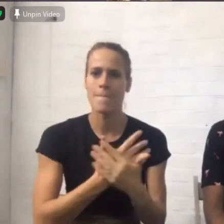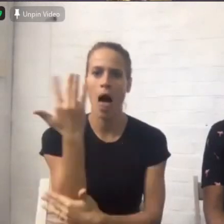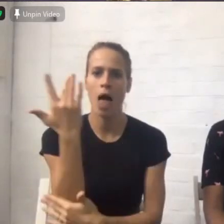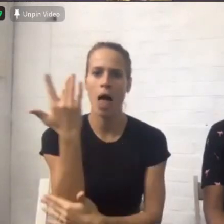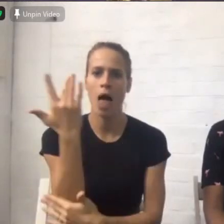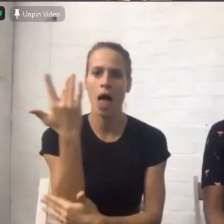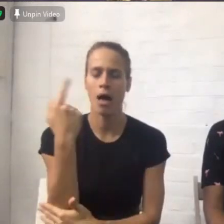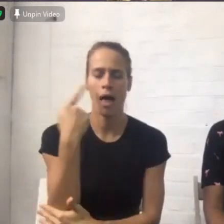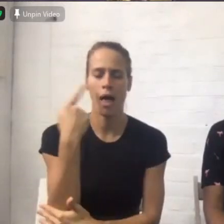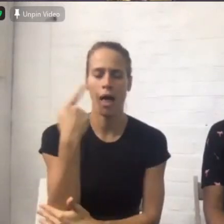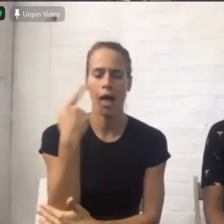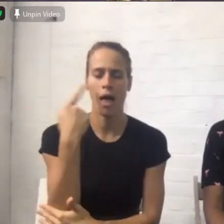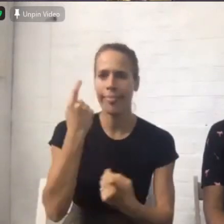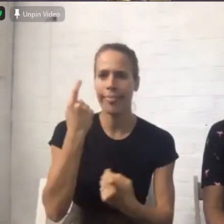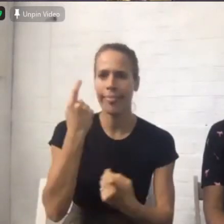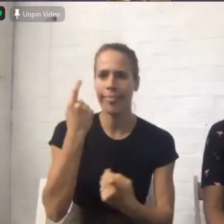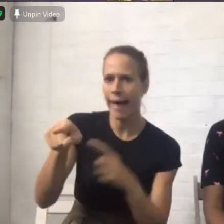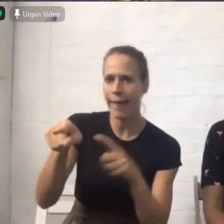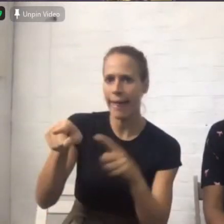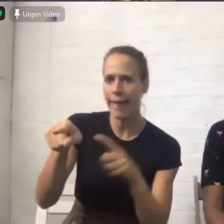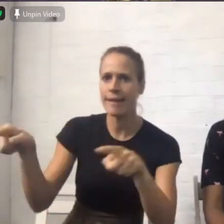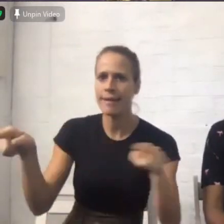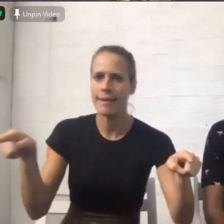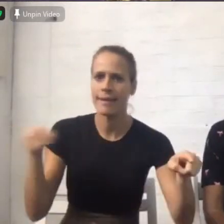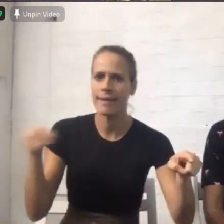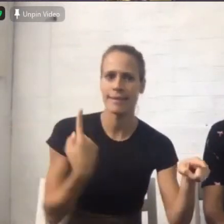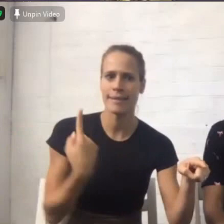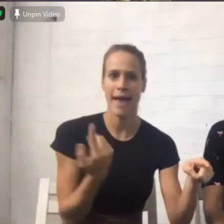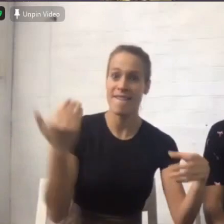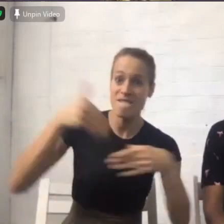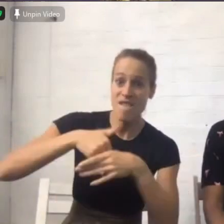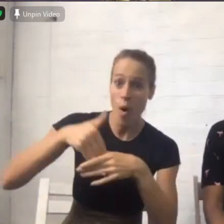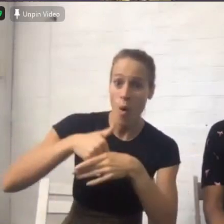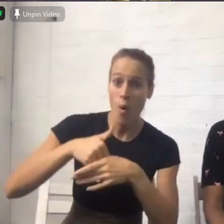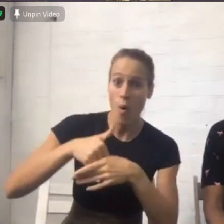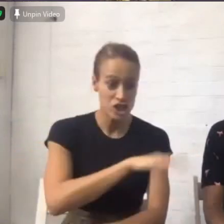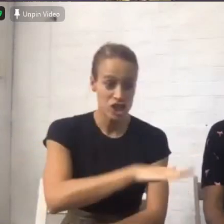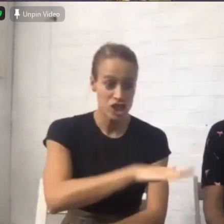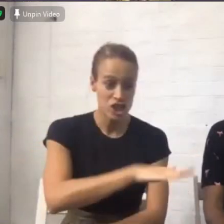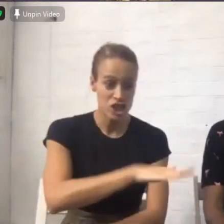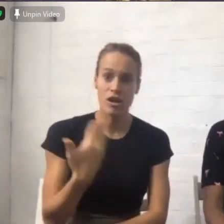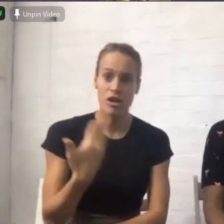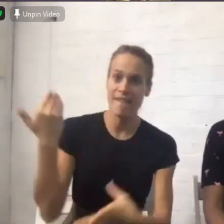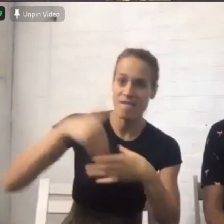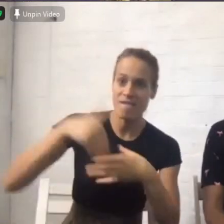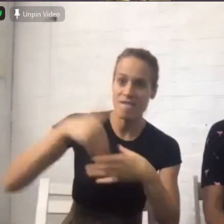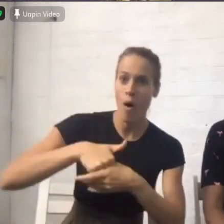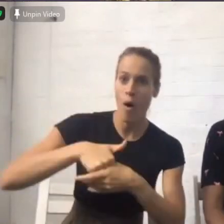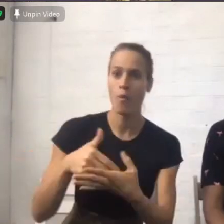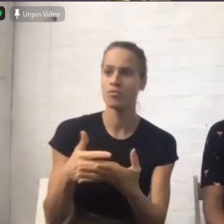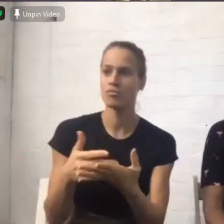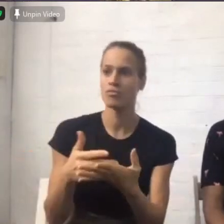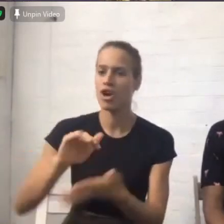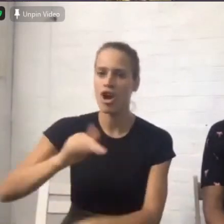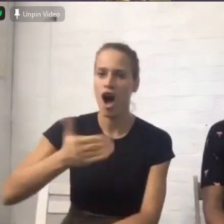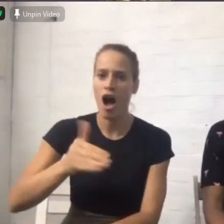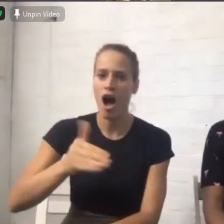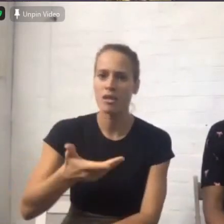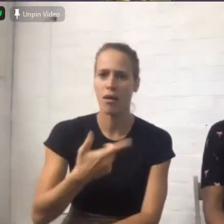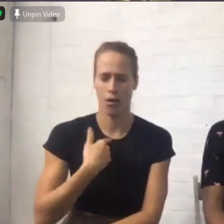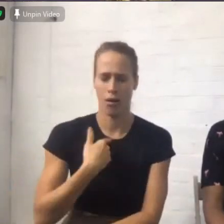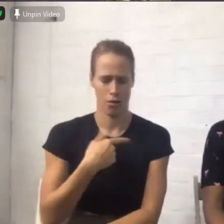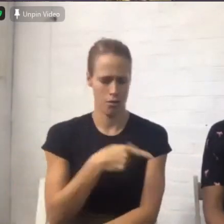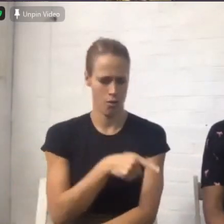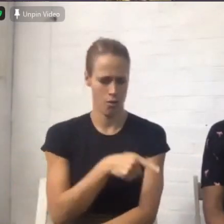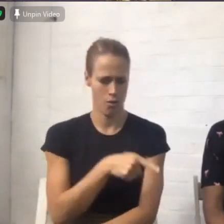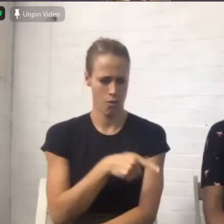nice in this corner is that my son talking the guy who used to kick his football all over my flower beds you know and